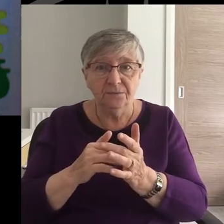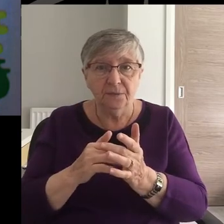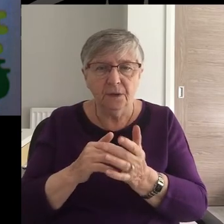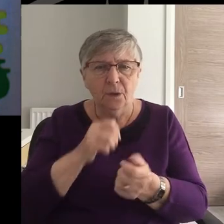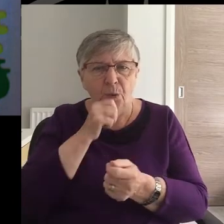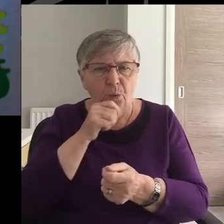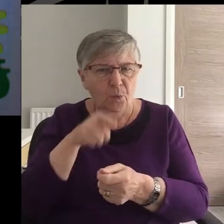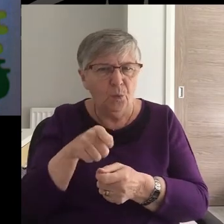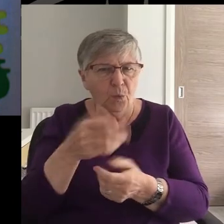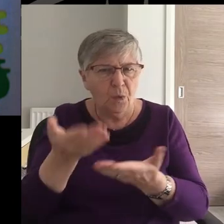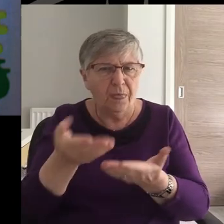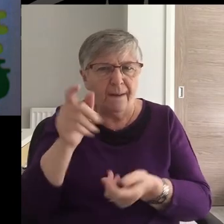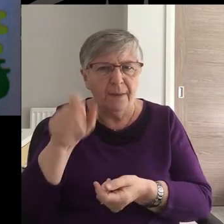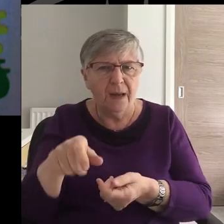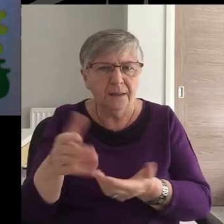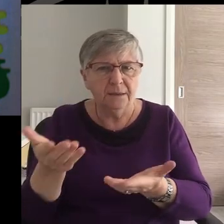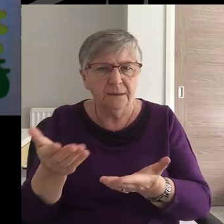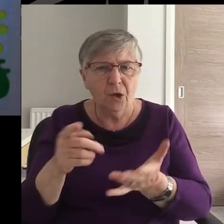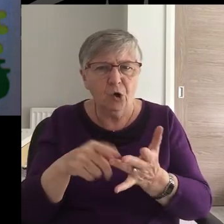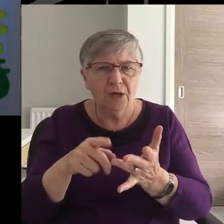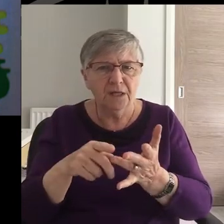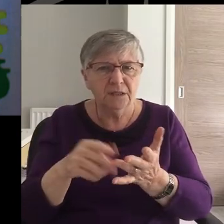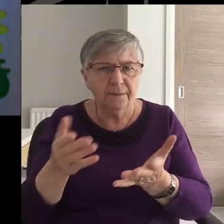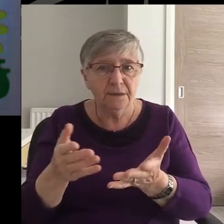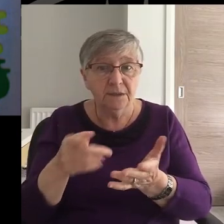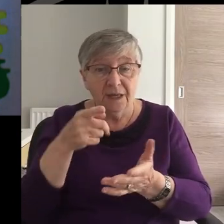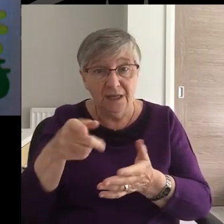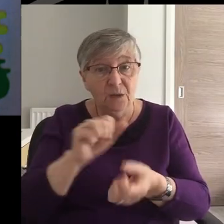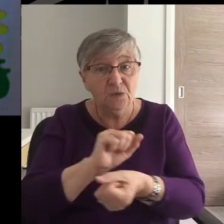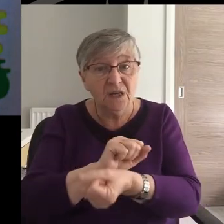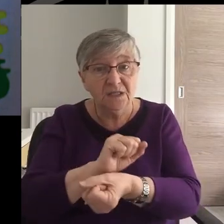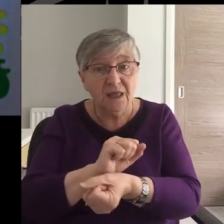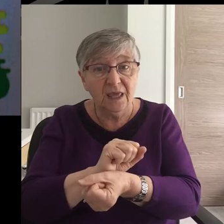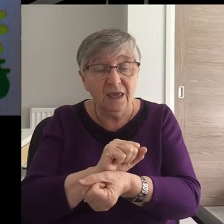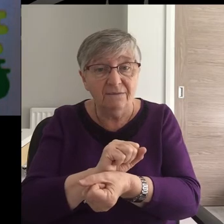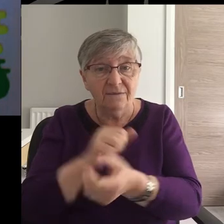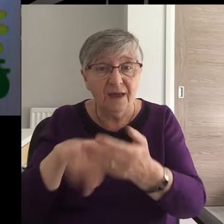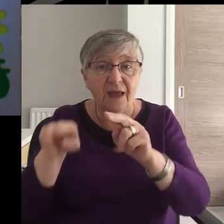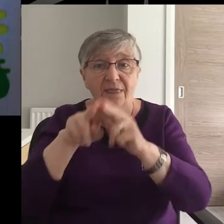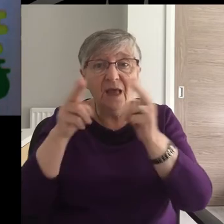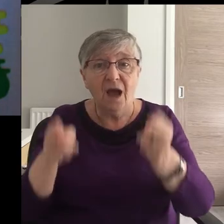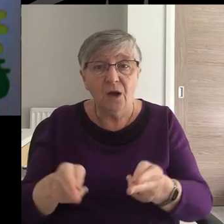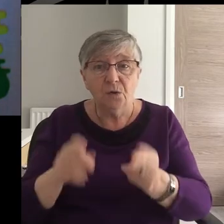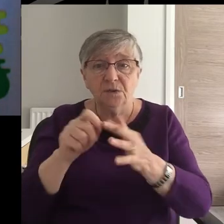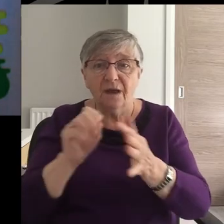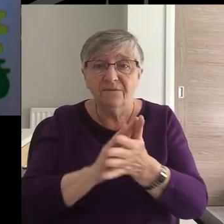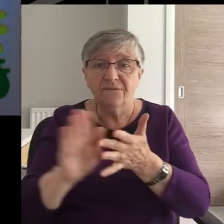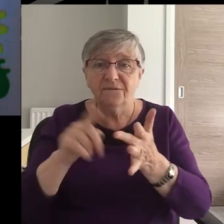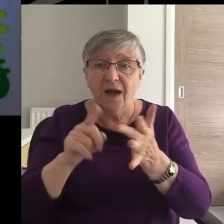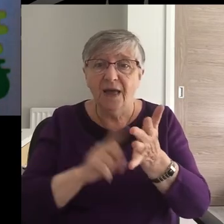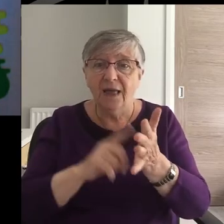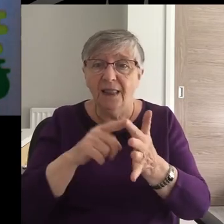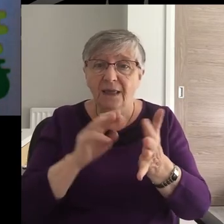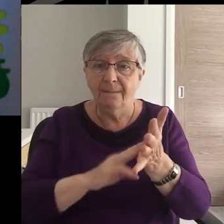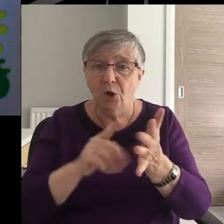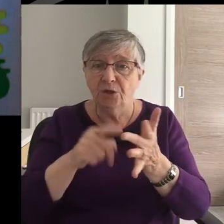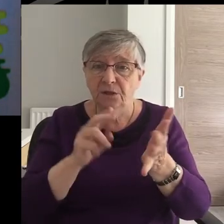Who was Onesimus? He was a slave in the household of Philemon.